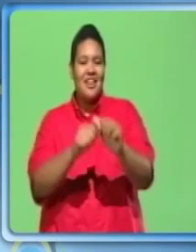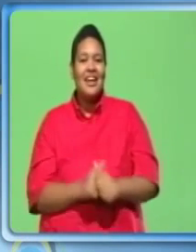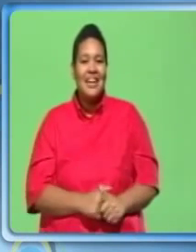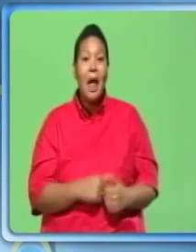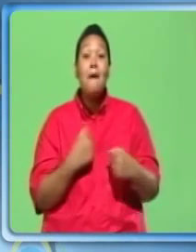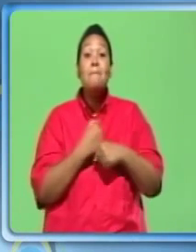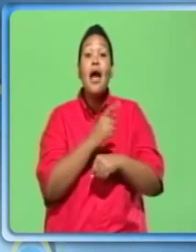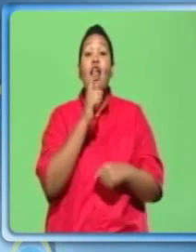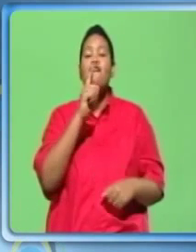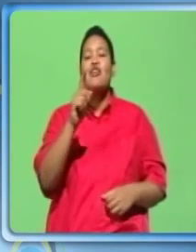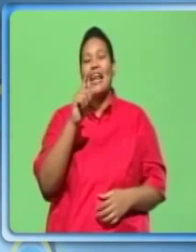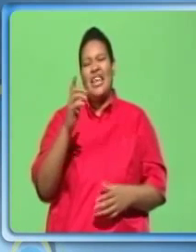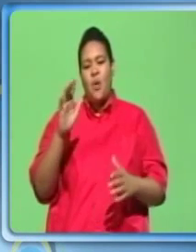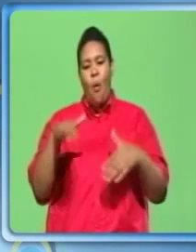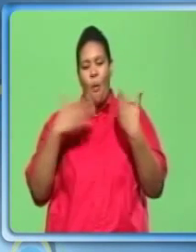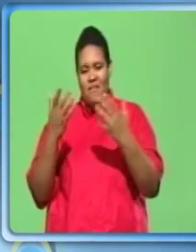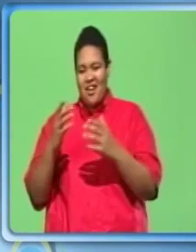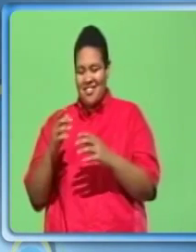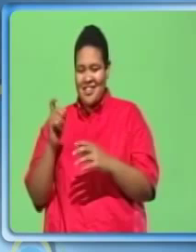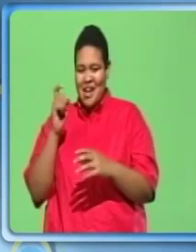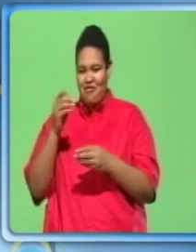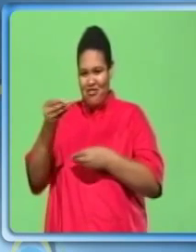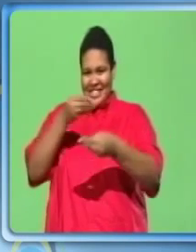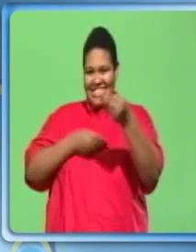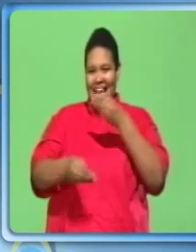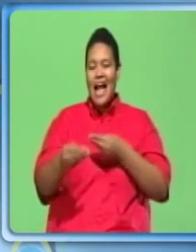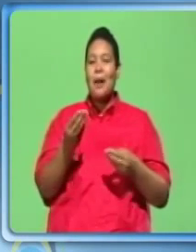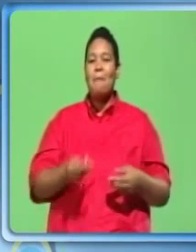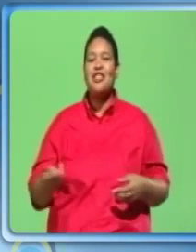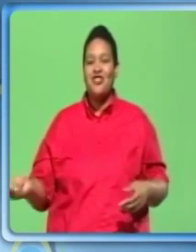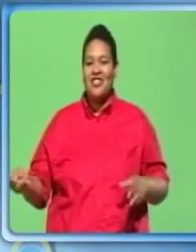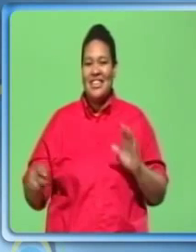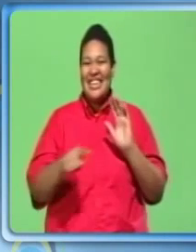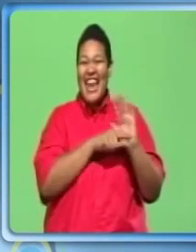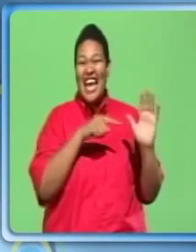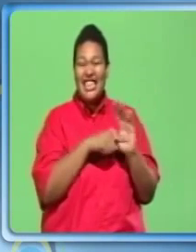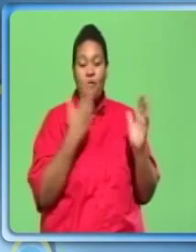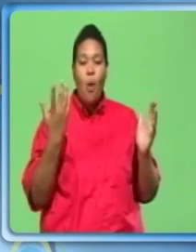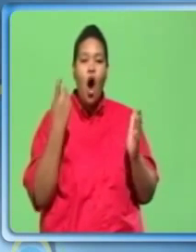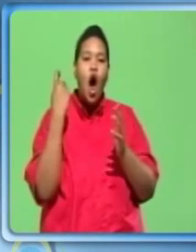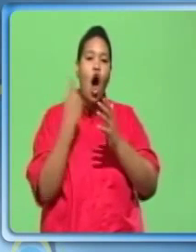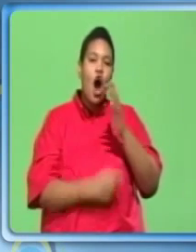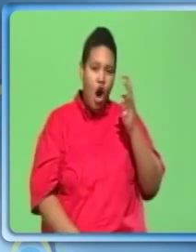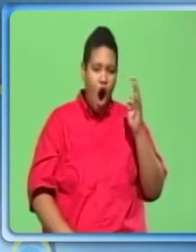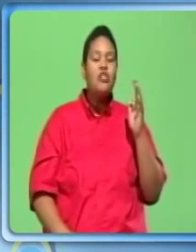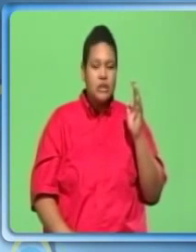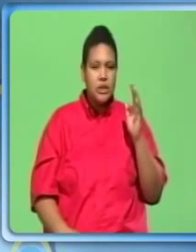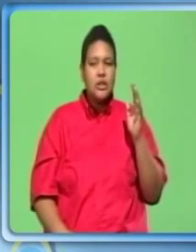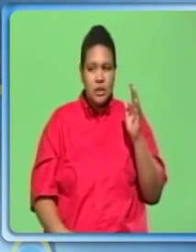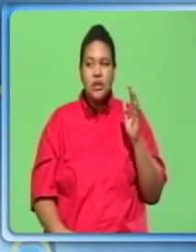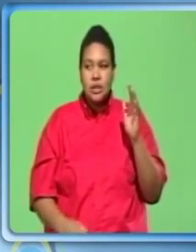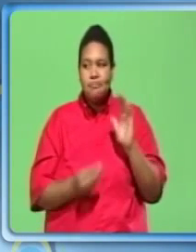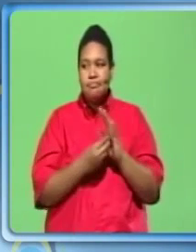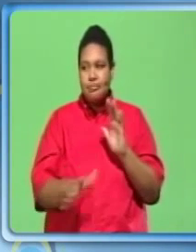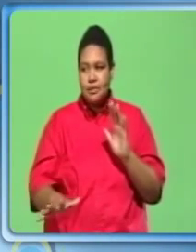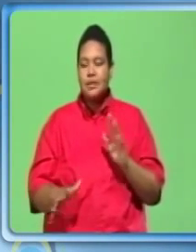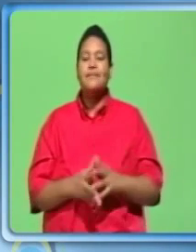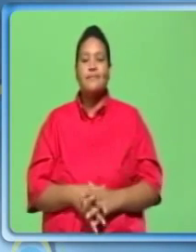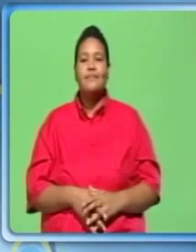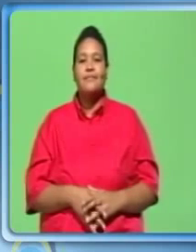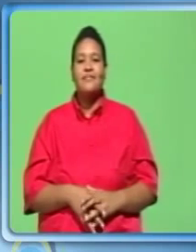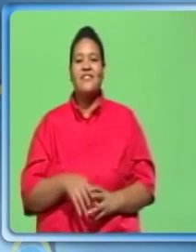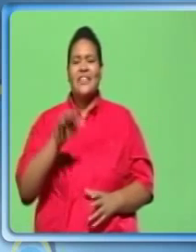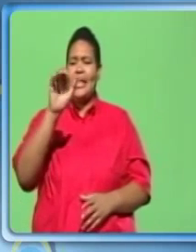Made of reclaimed materials. Disadvantage. Cost is one of the factors. Eco